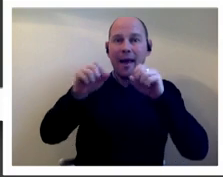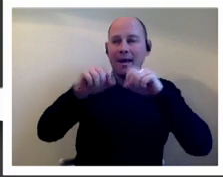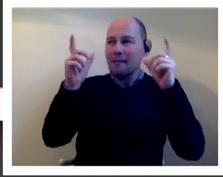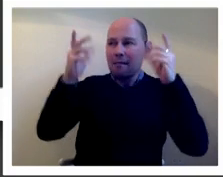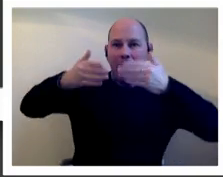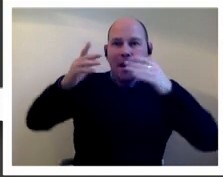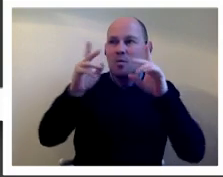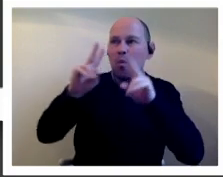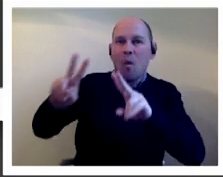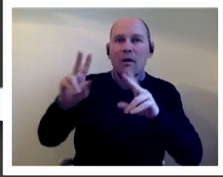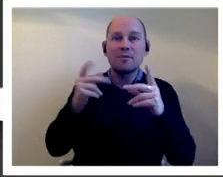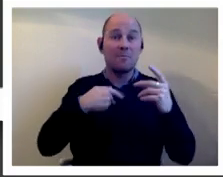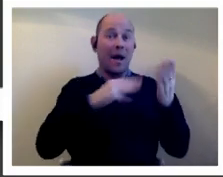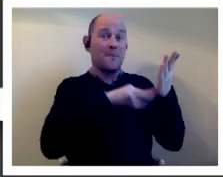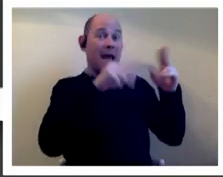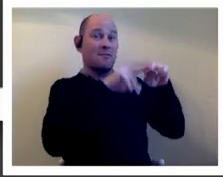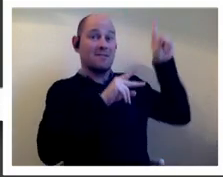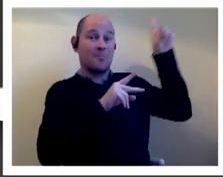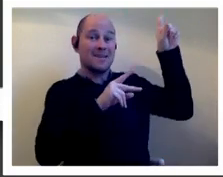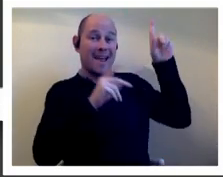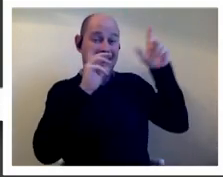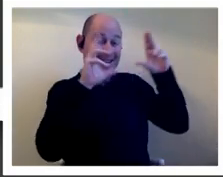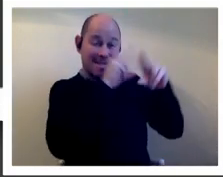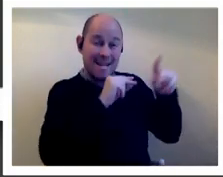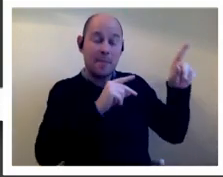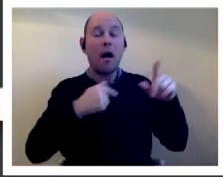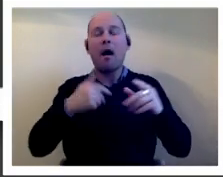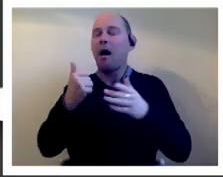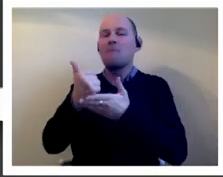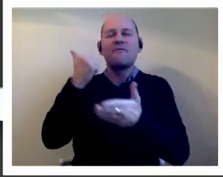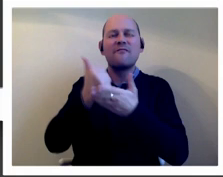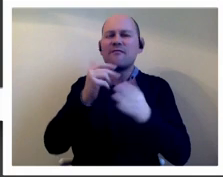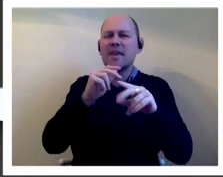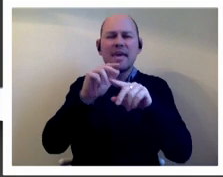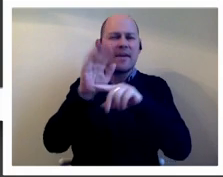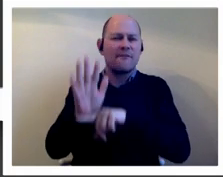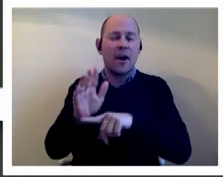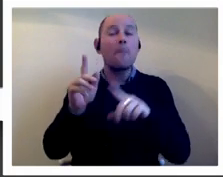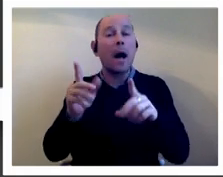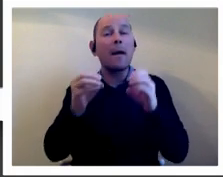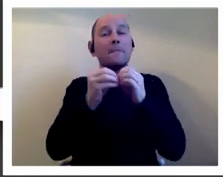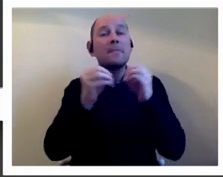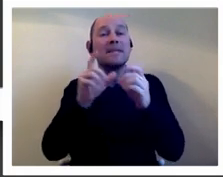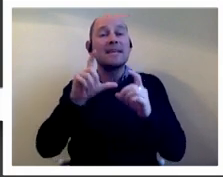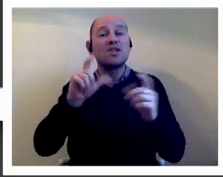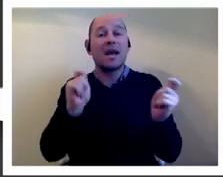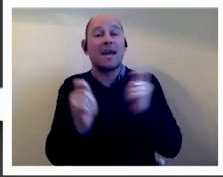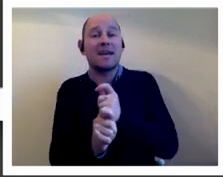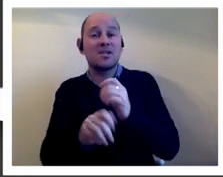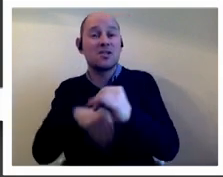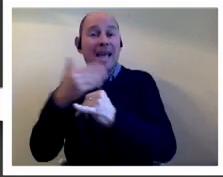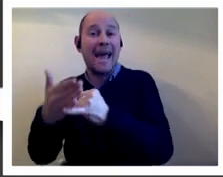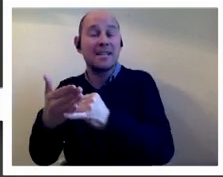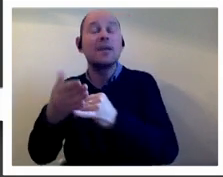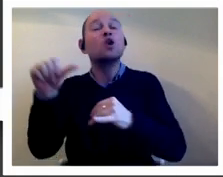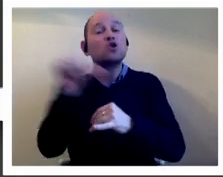in bed upstairs um i thought it was a great film but they the bbc changed it they cut the ending um which was supposed to be a happy